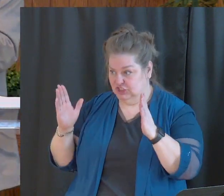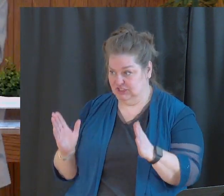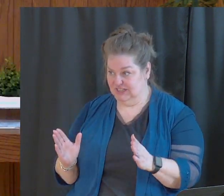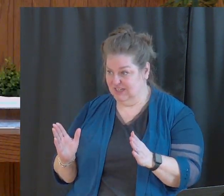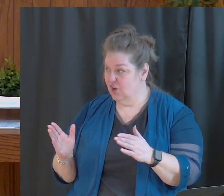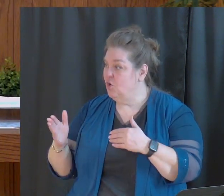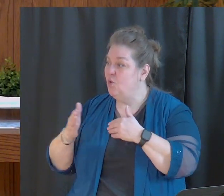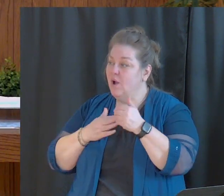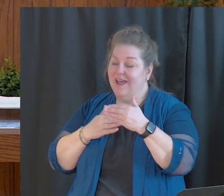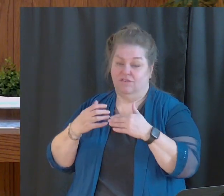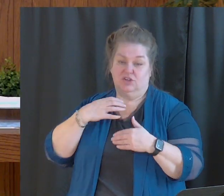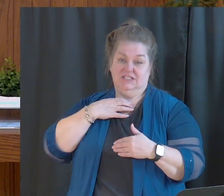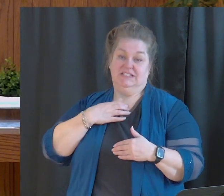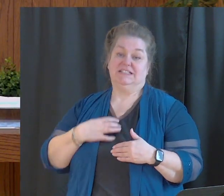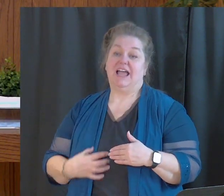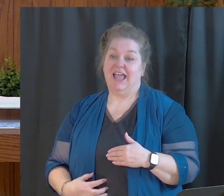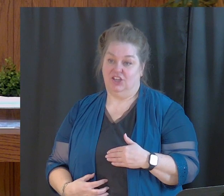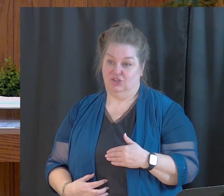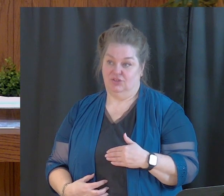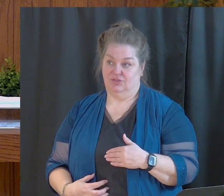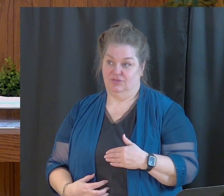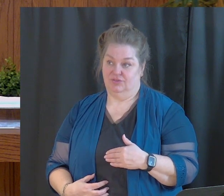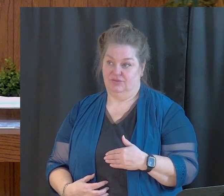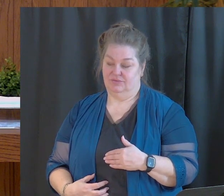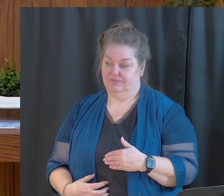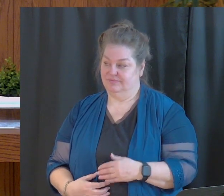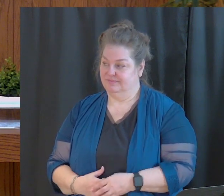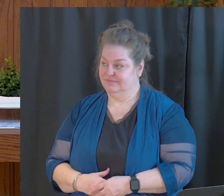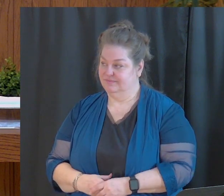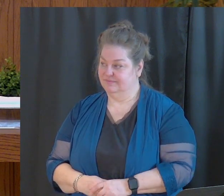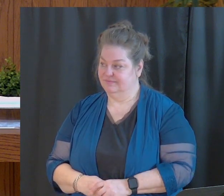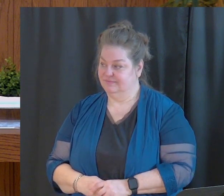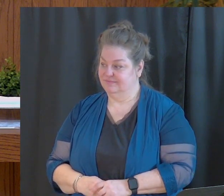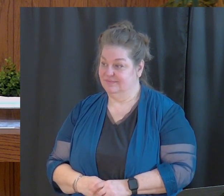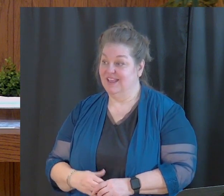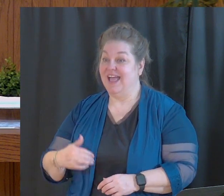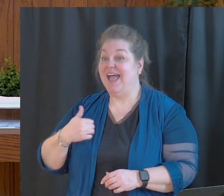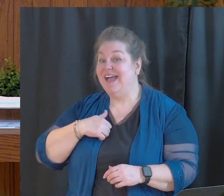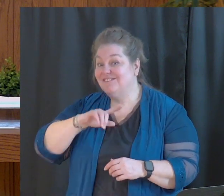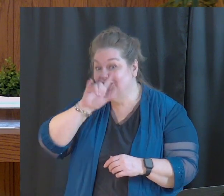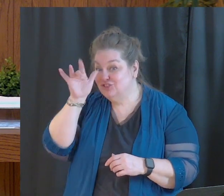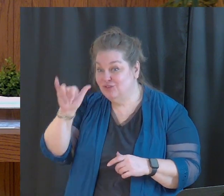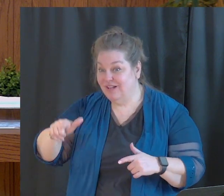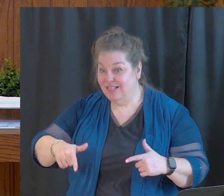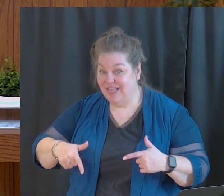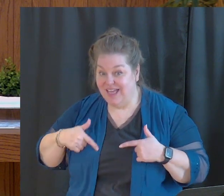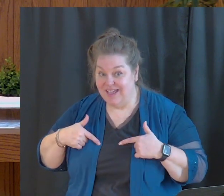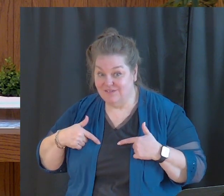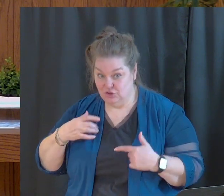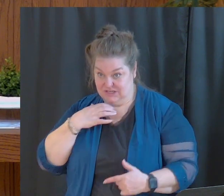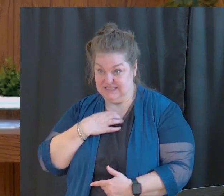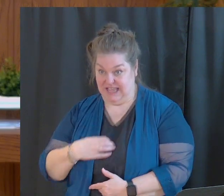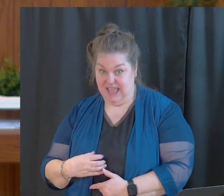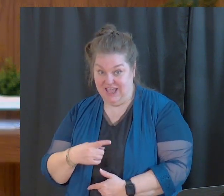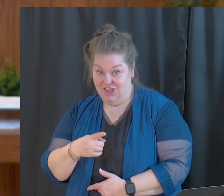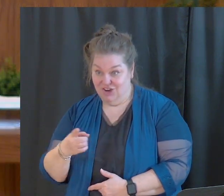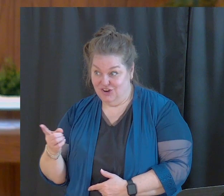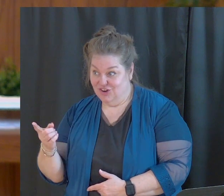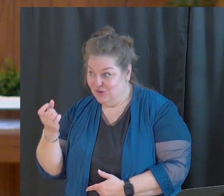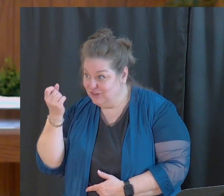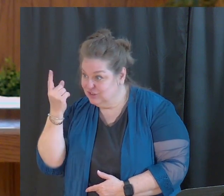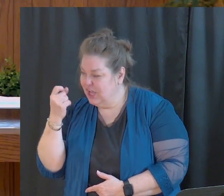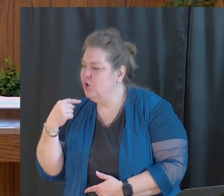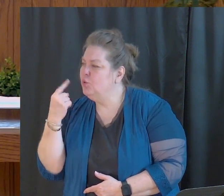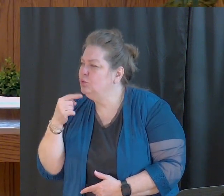whoever desires to have eternal life. You get the point of who He's calling?